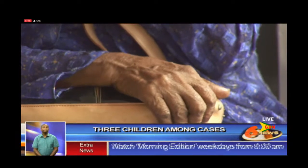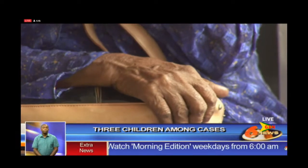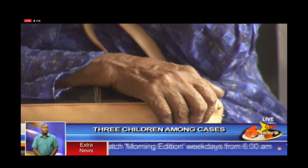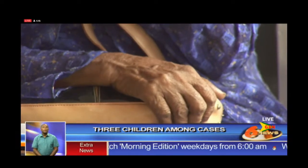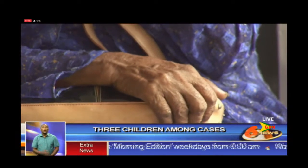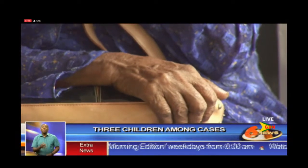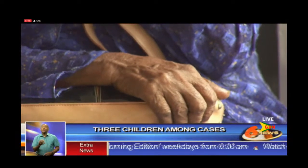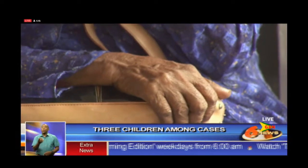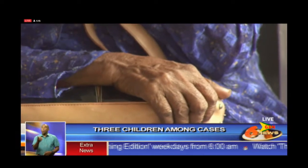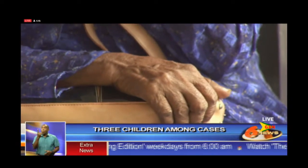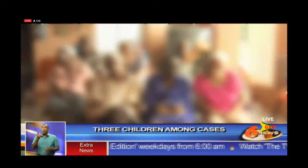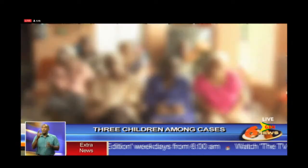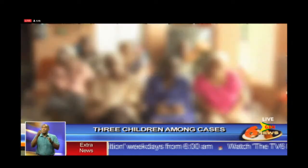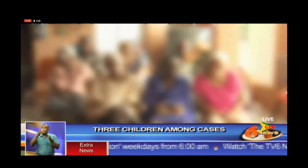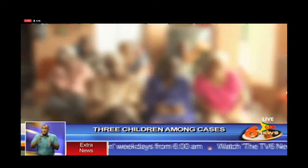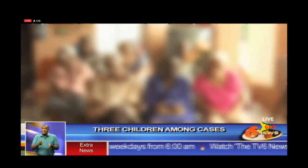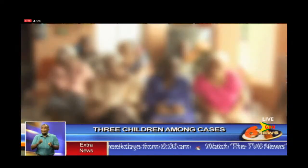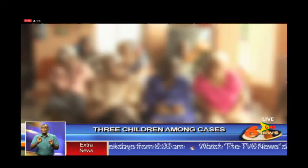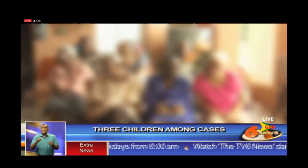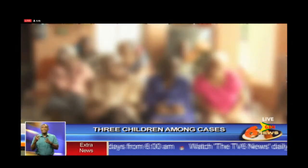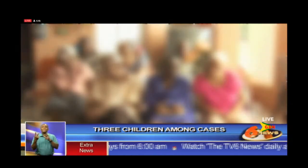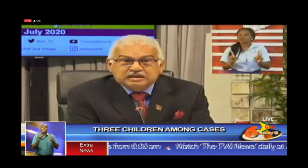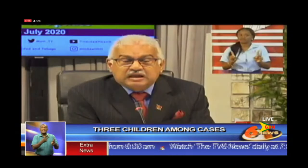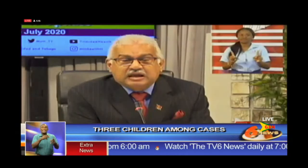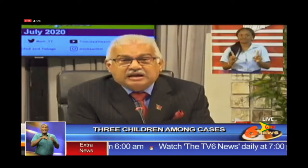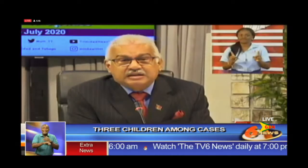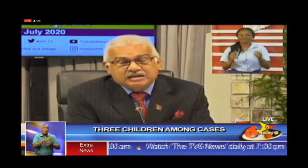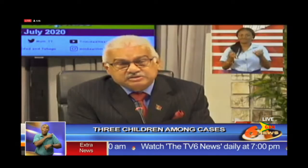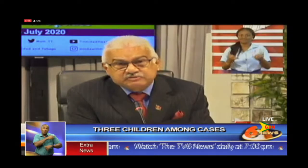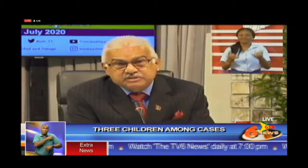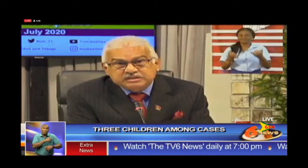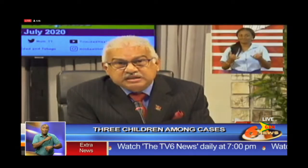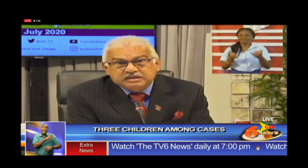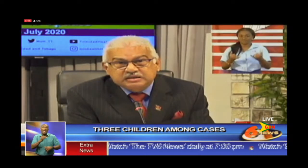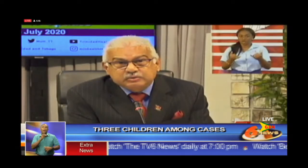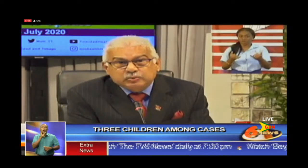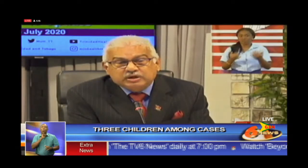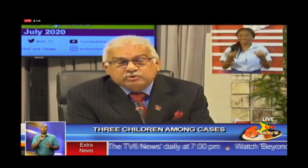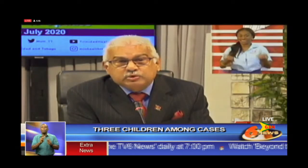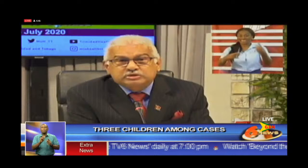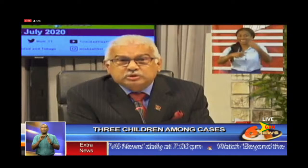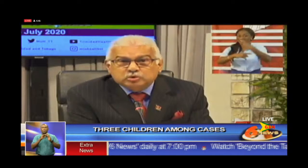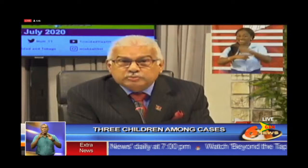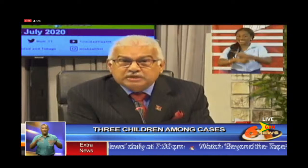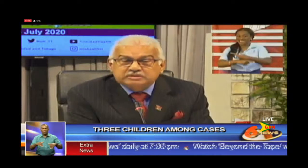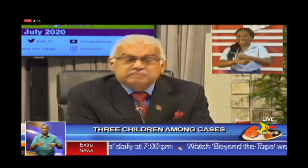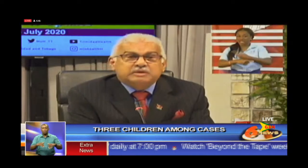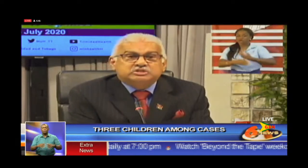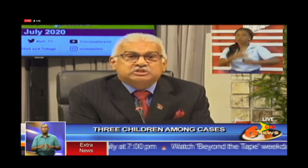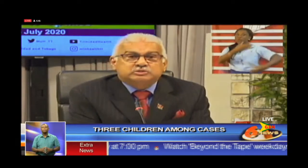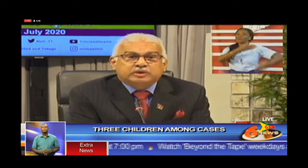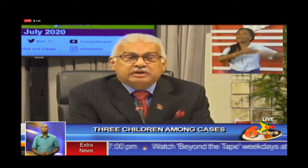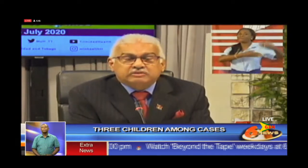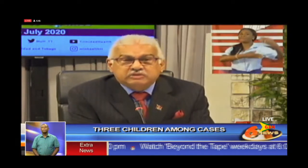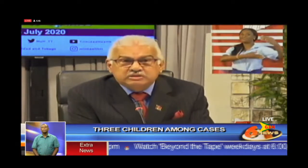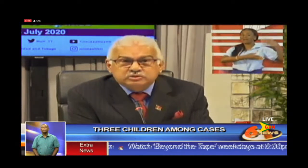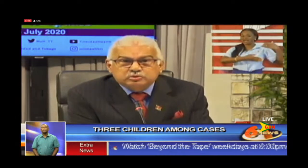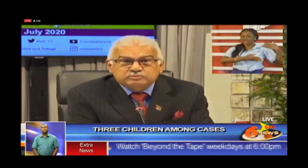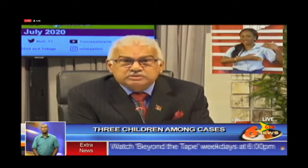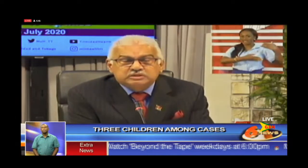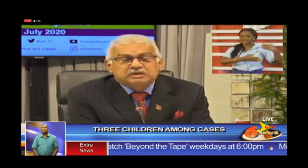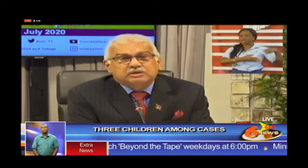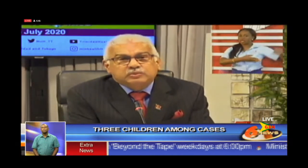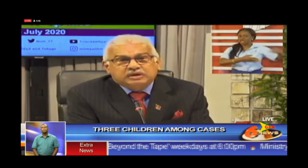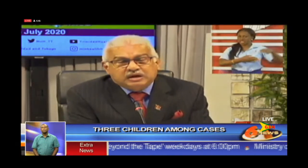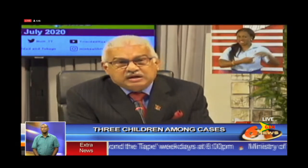more than allowed for persons in elderly homes. And as of today, we are going to go back to the measures where in these